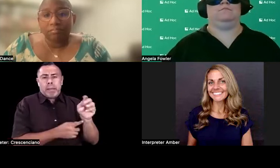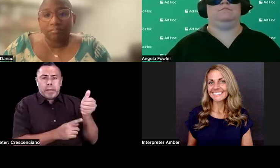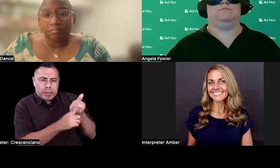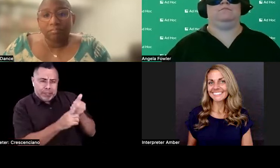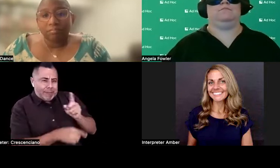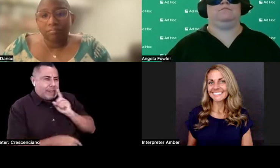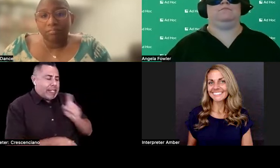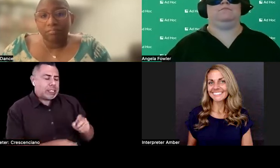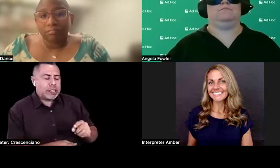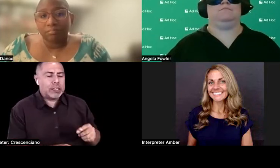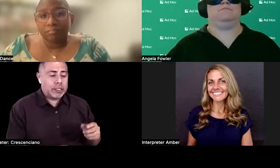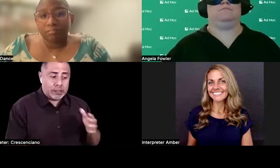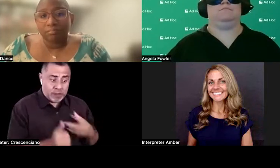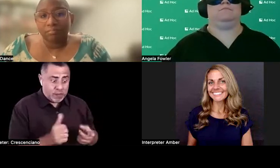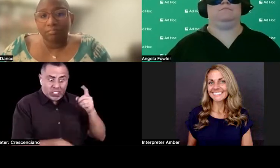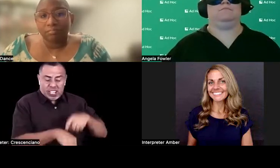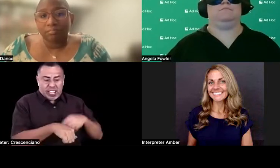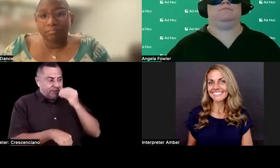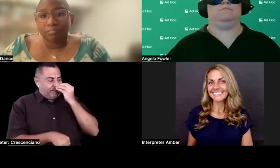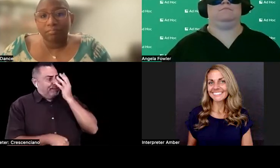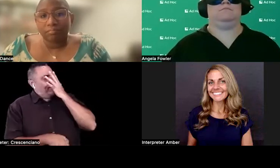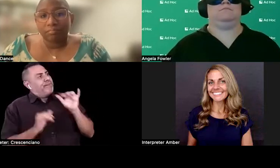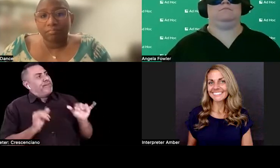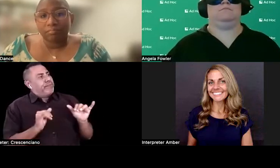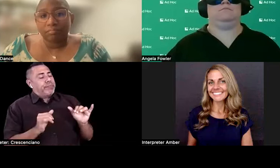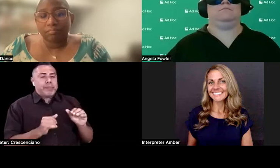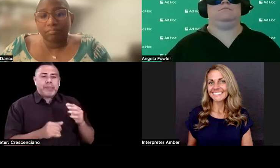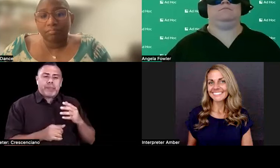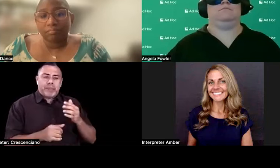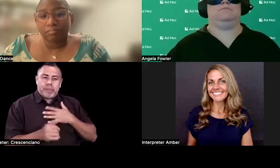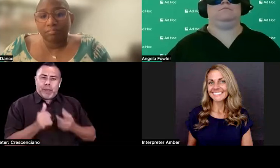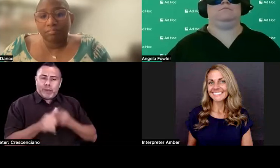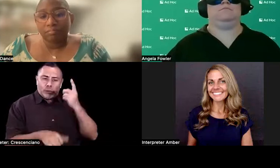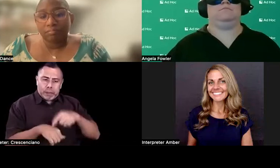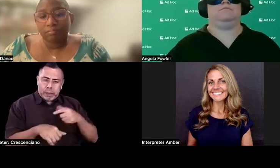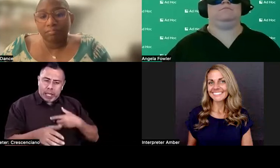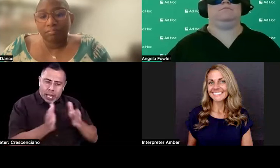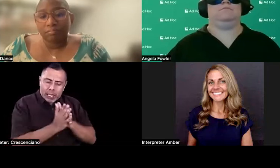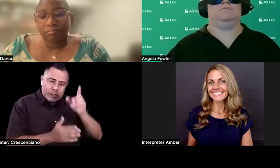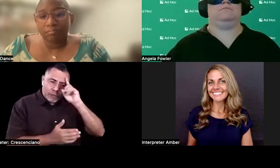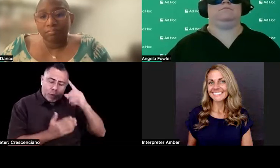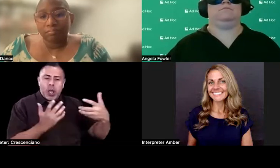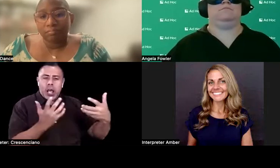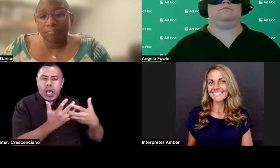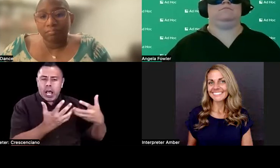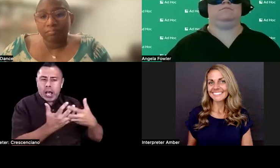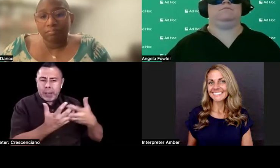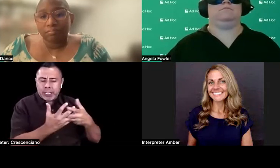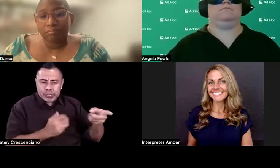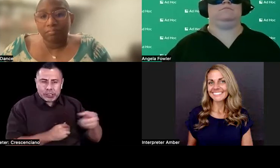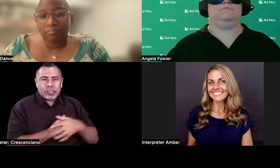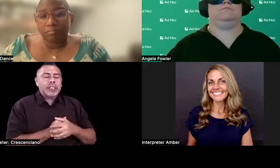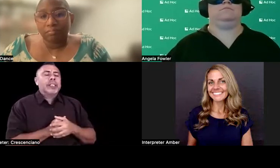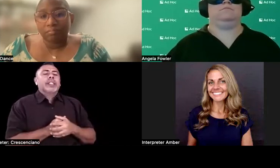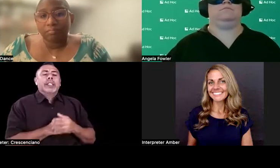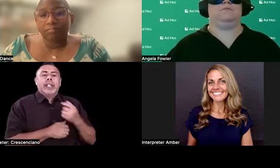was, uh, you know, the first time that I was asking for accommodations and the levels and hoops that were required